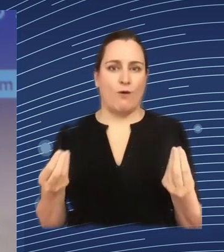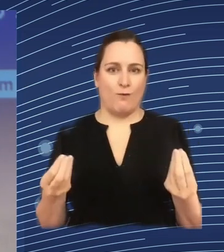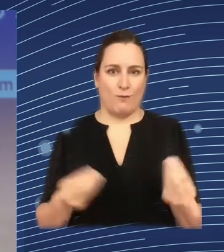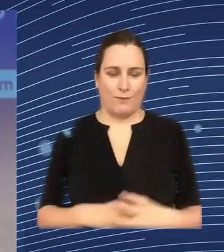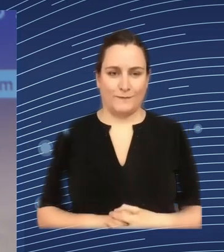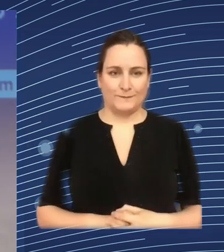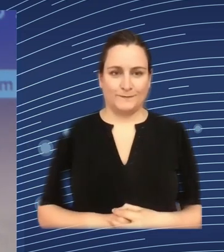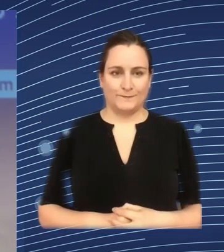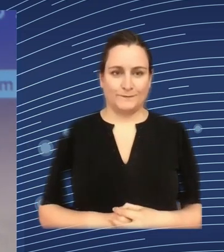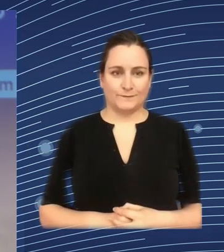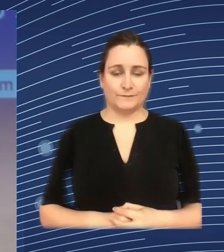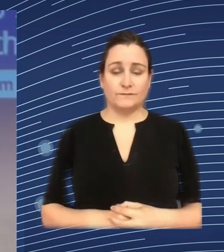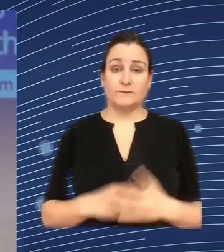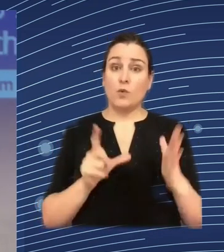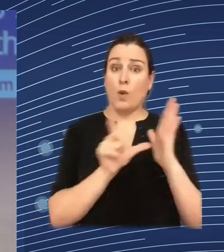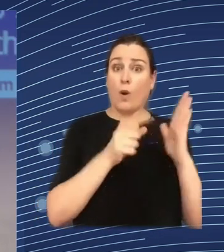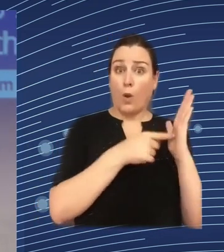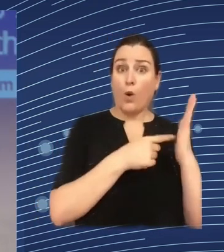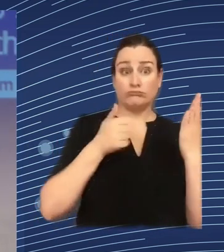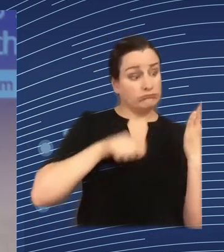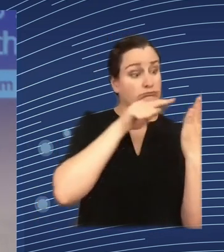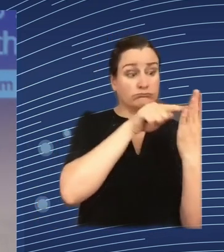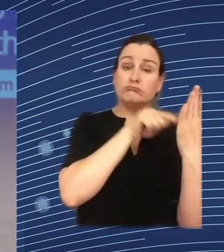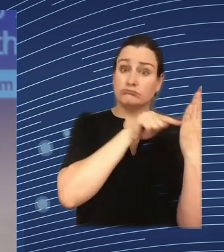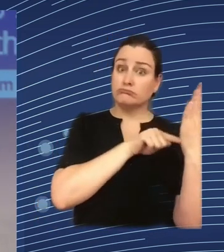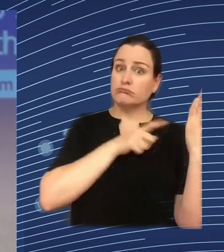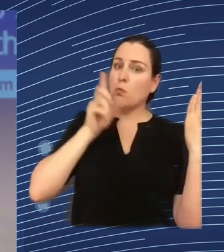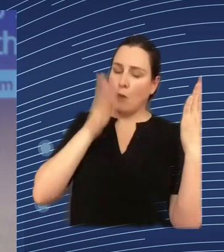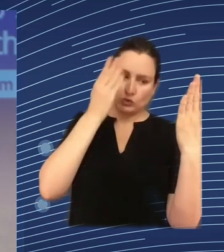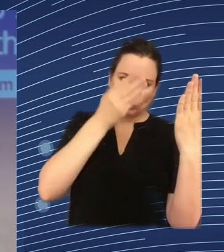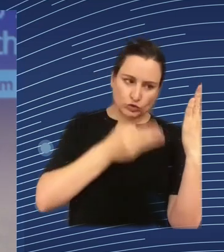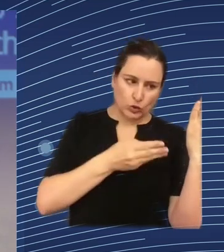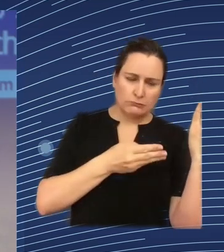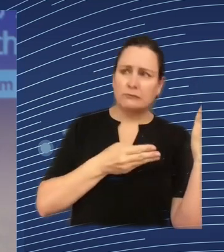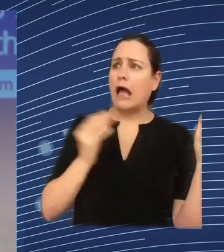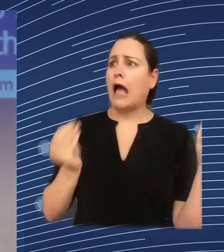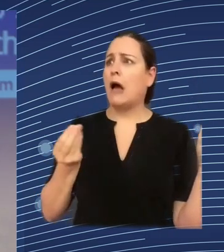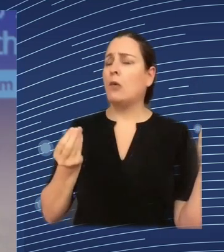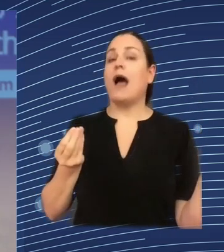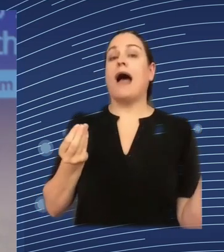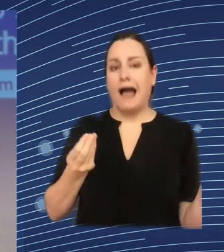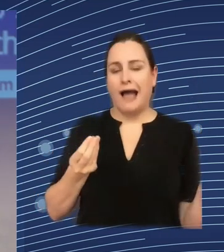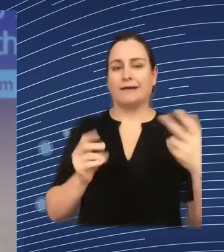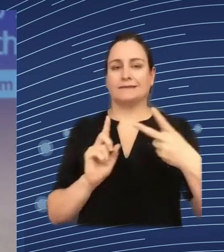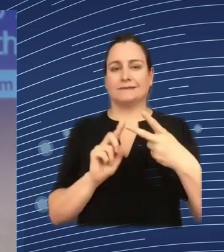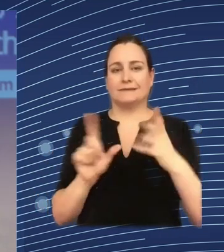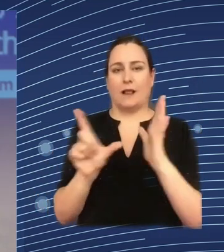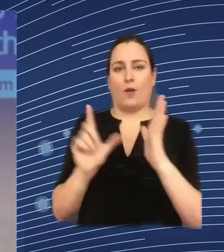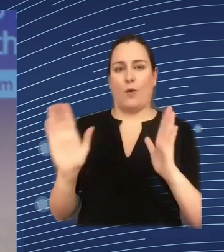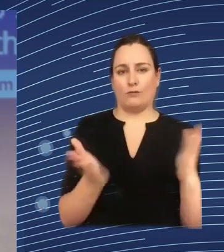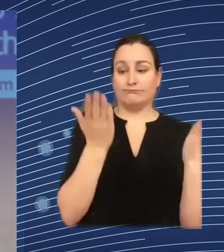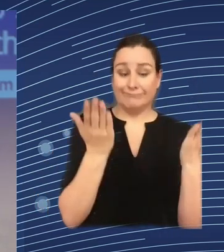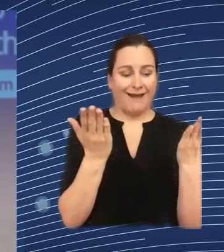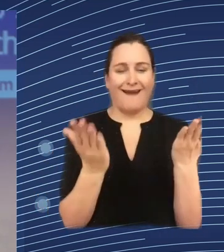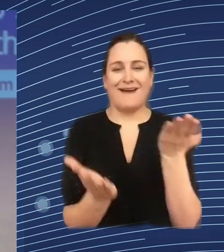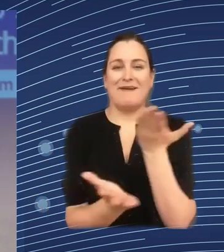special law for this application process we we can interpret what